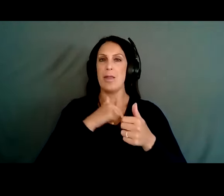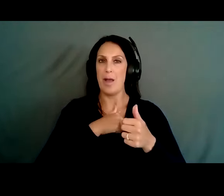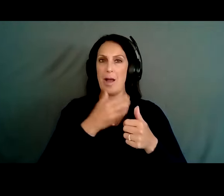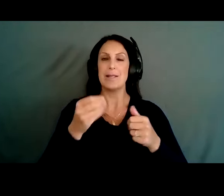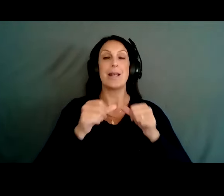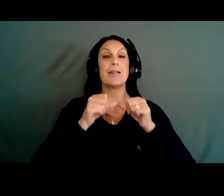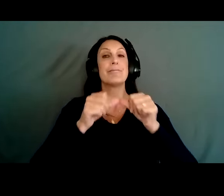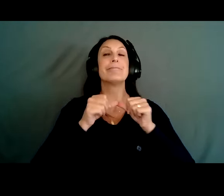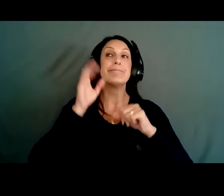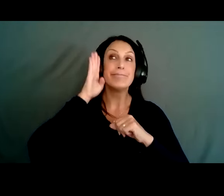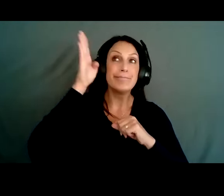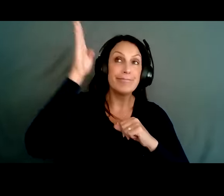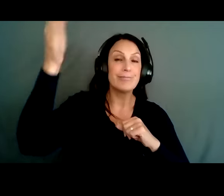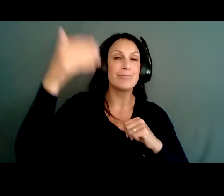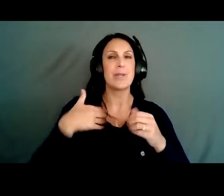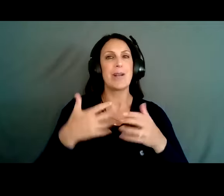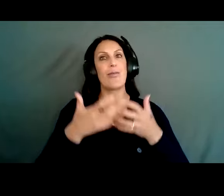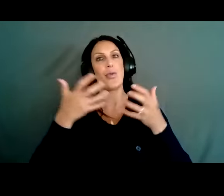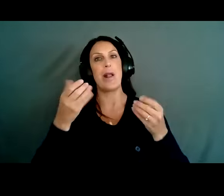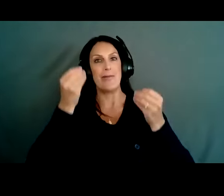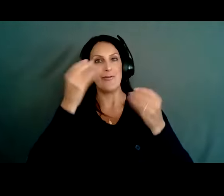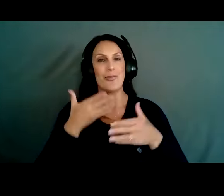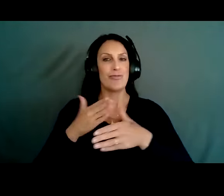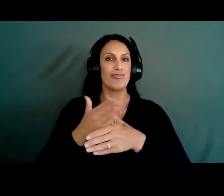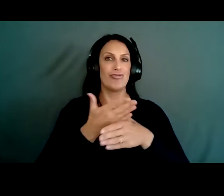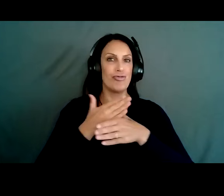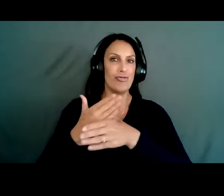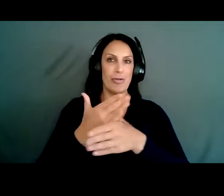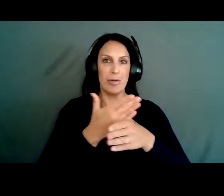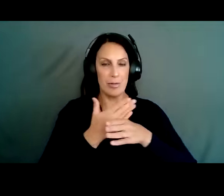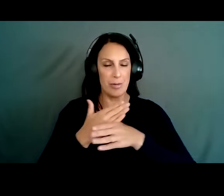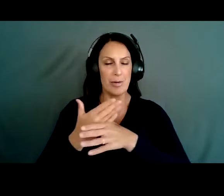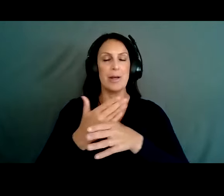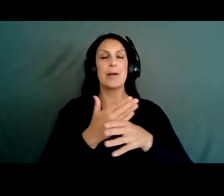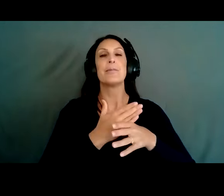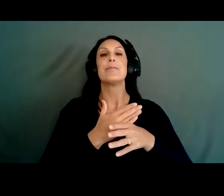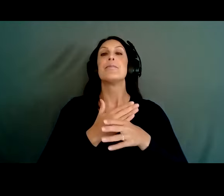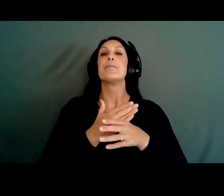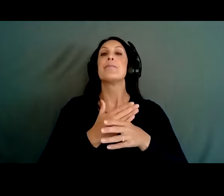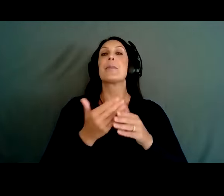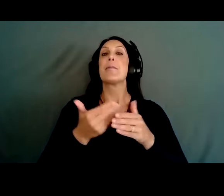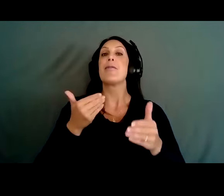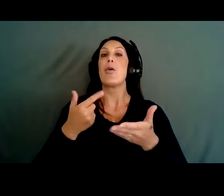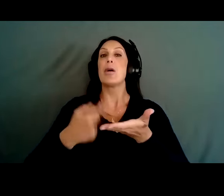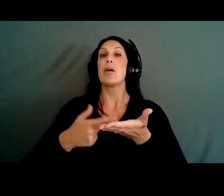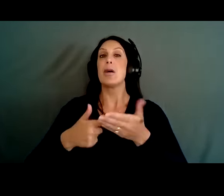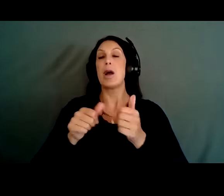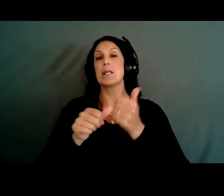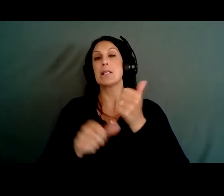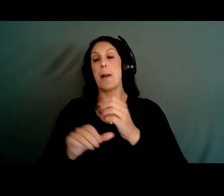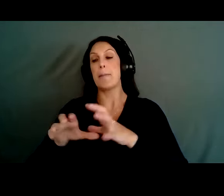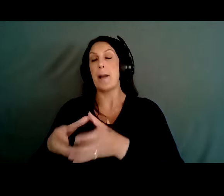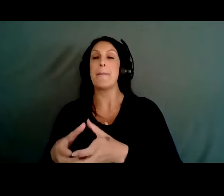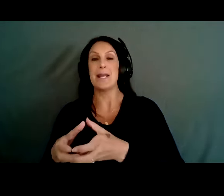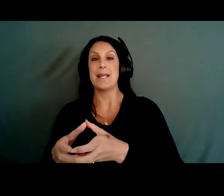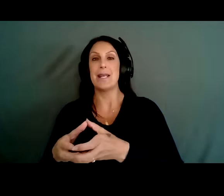continued work that we're doing. We have a lot to share with you today. But before we get into all the subcommittee work, we want to introduce,